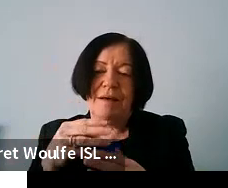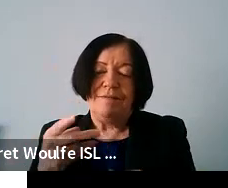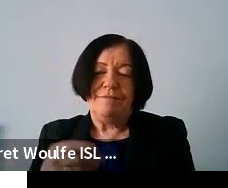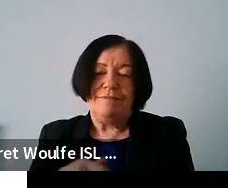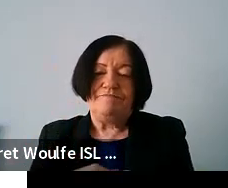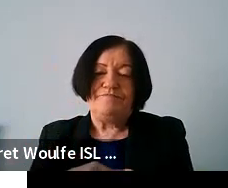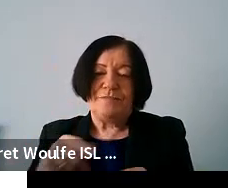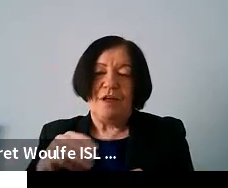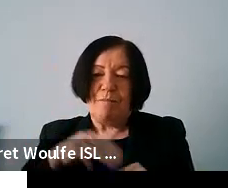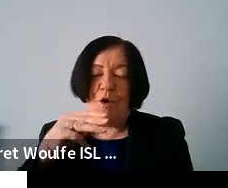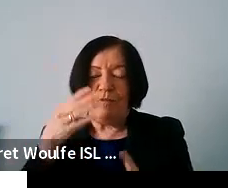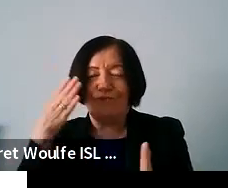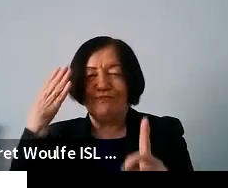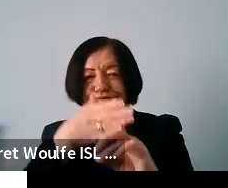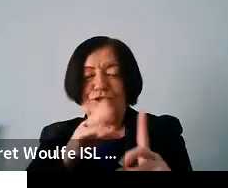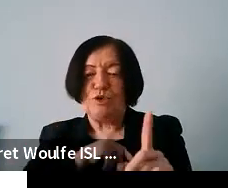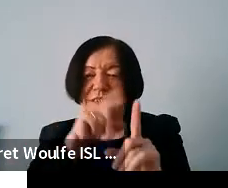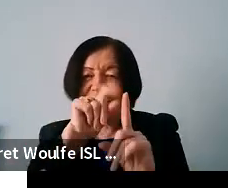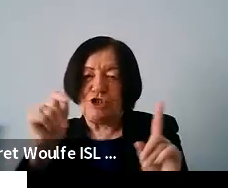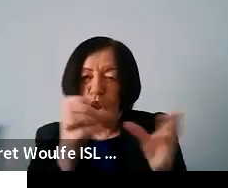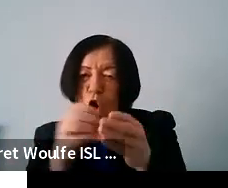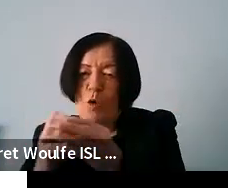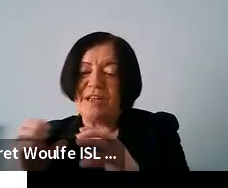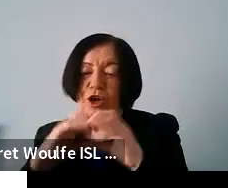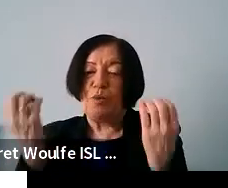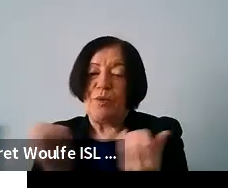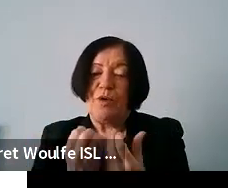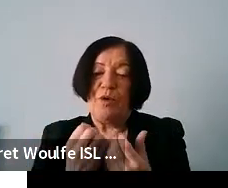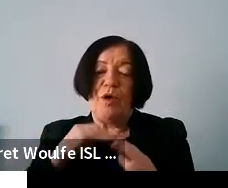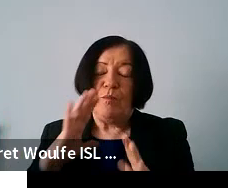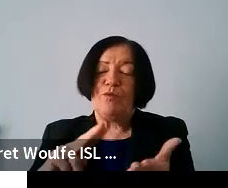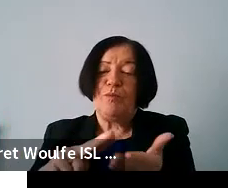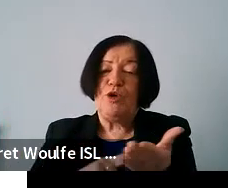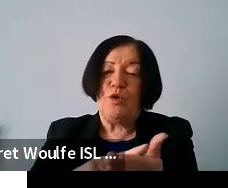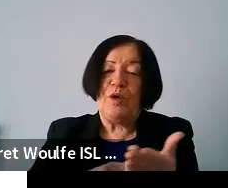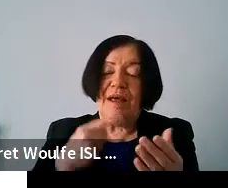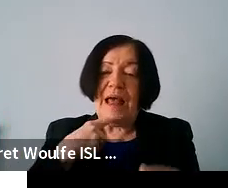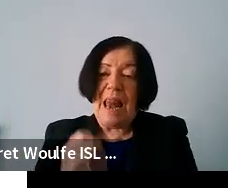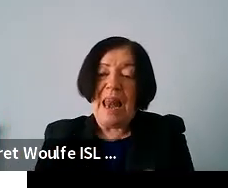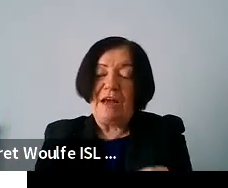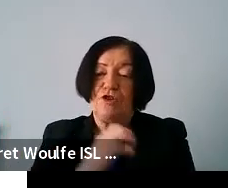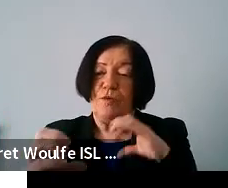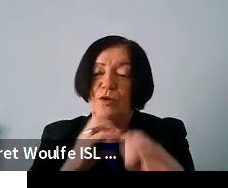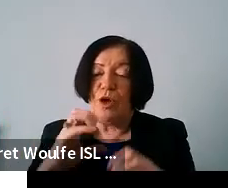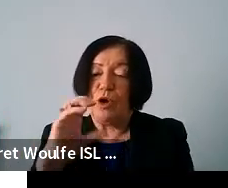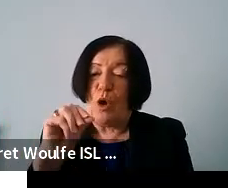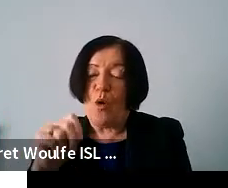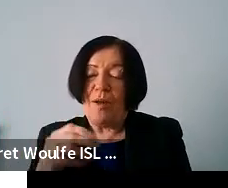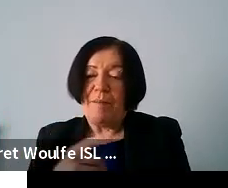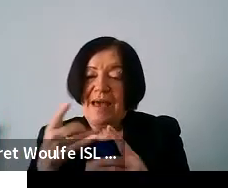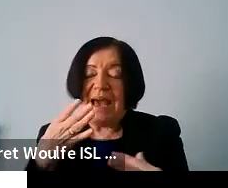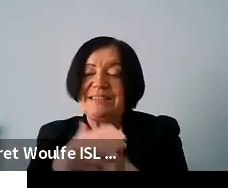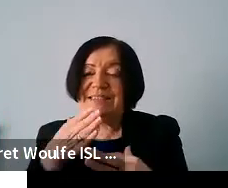towards digital hubs and communities we also have the eu's electronic communications code it makes